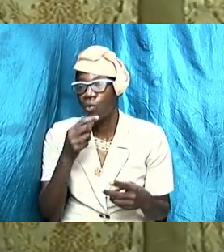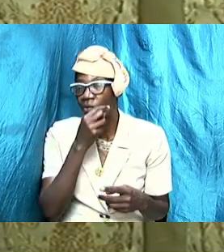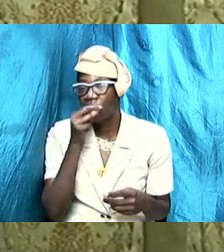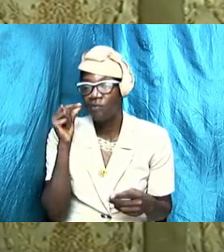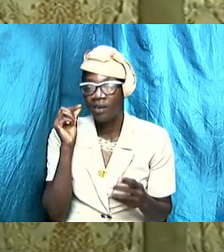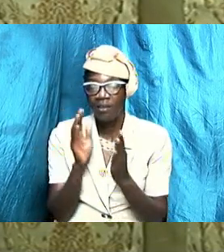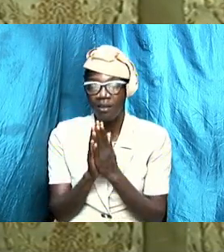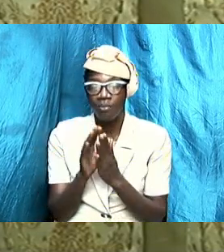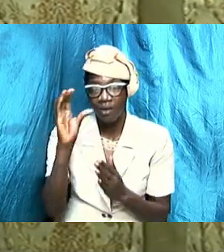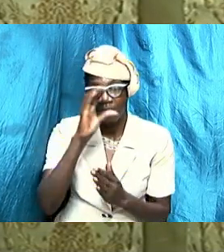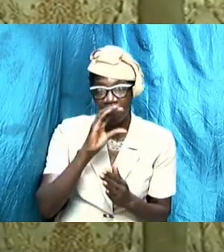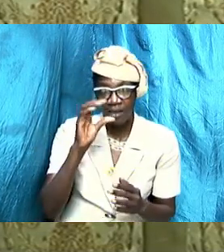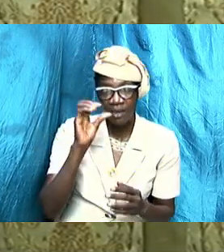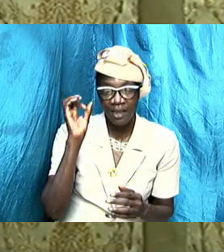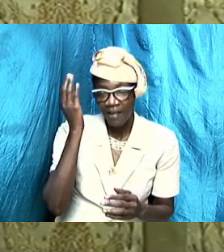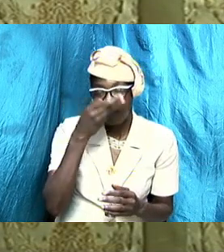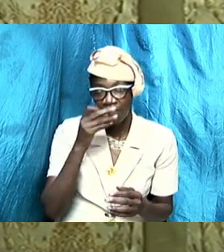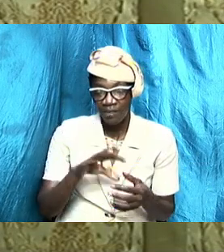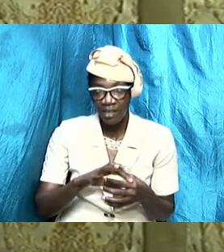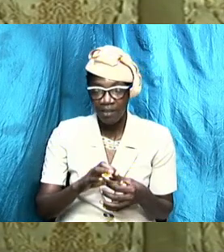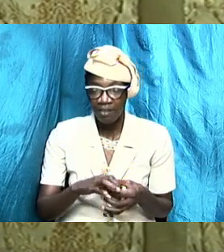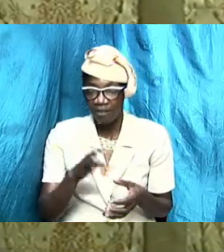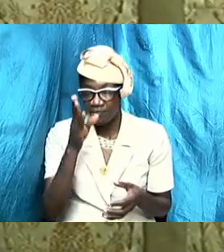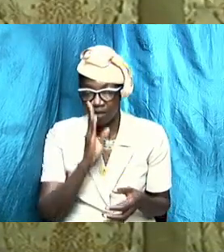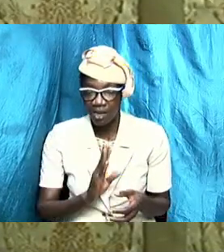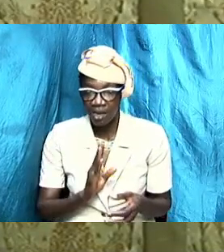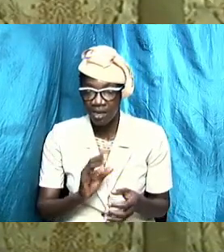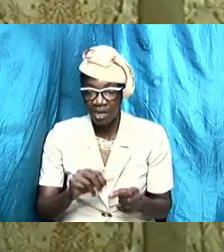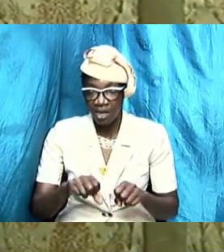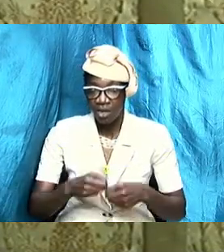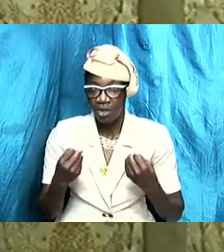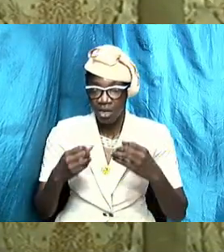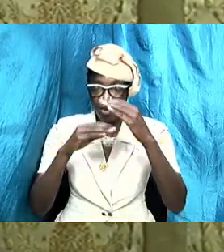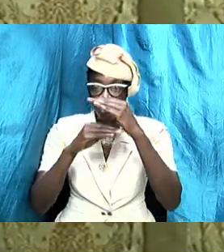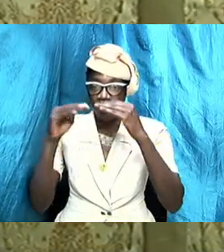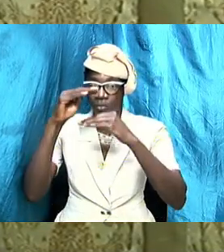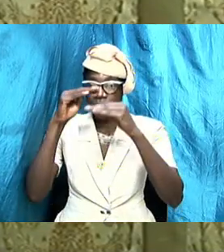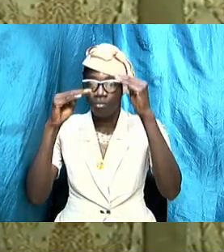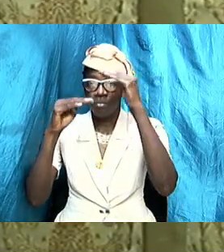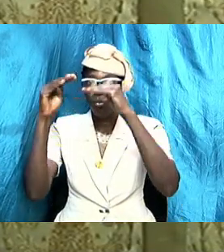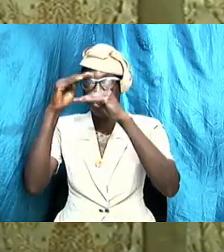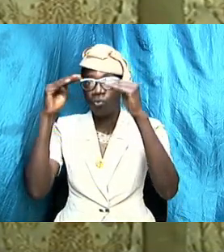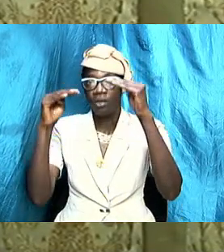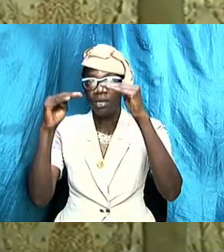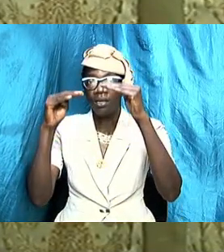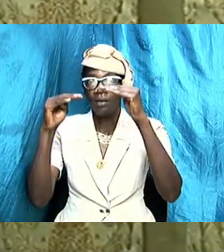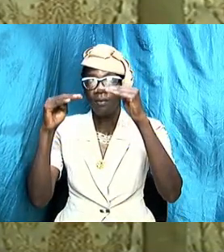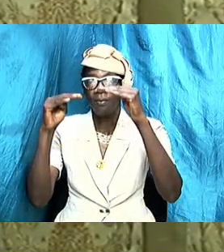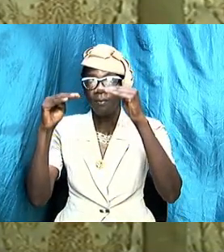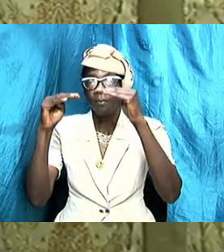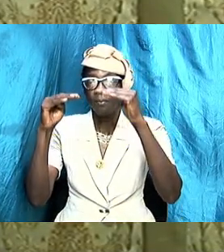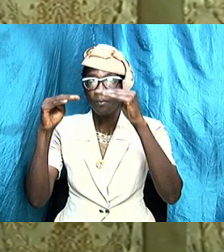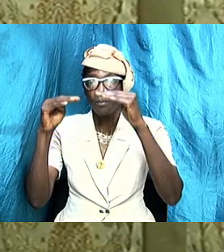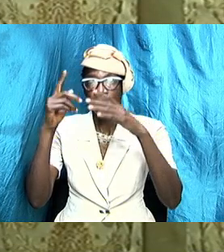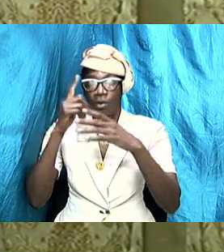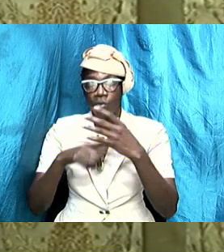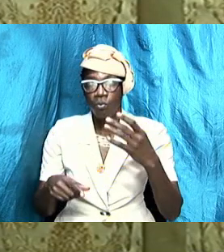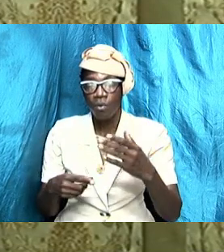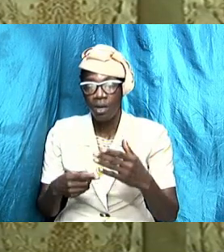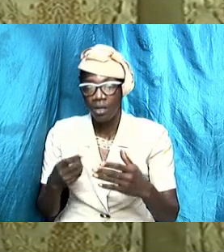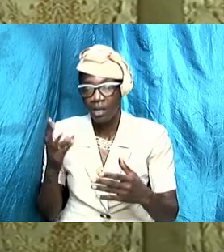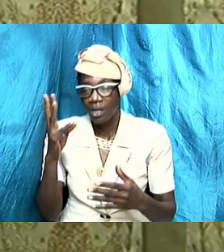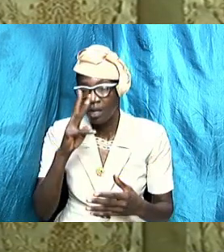prayer and see the face of God to tear down mountains and to get the thing together according to his word what have they done